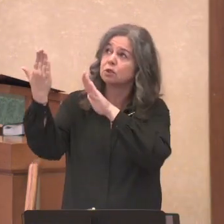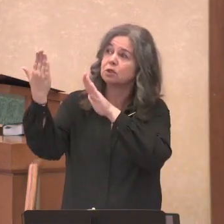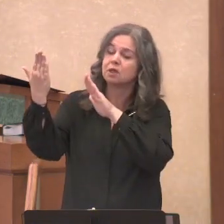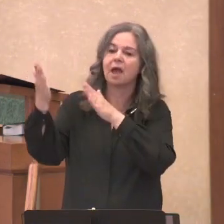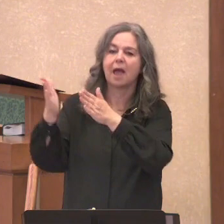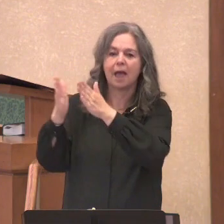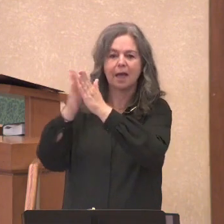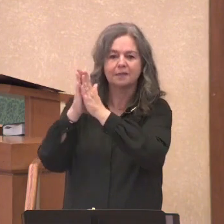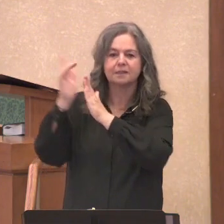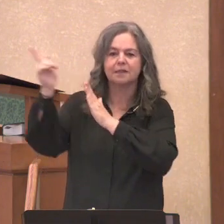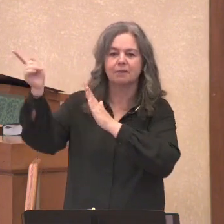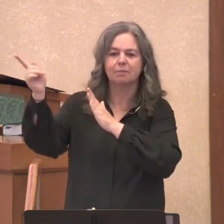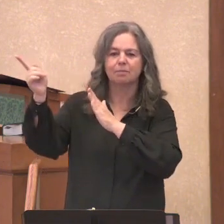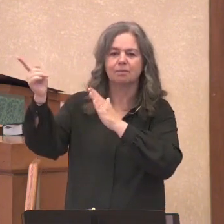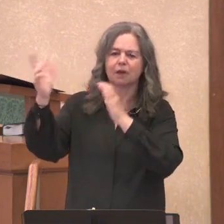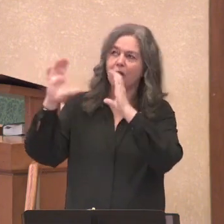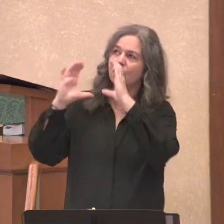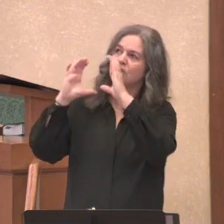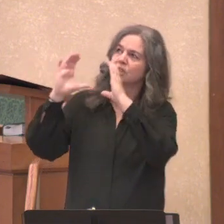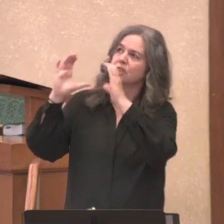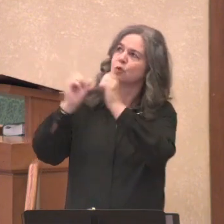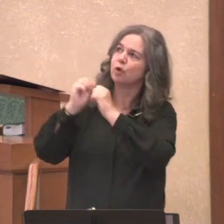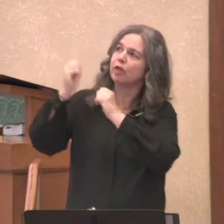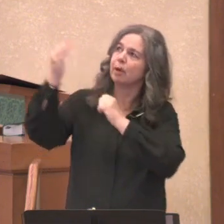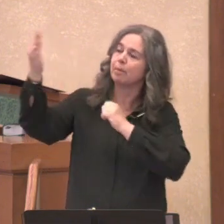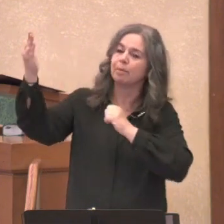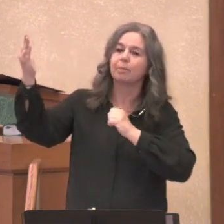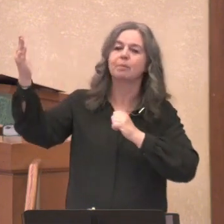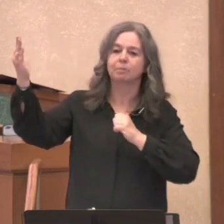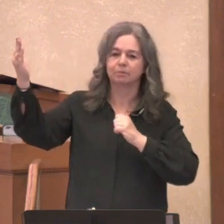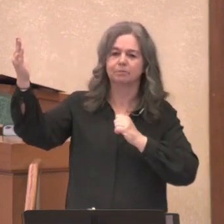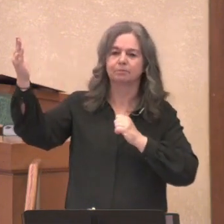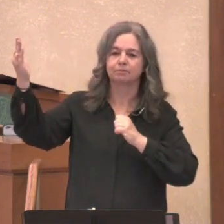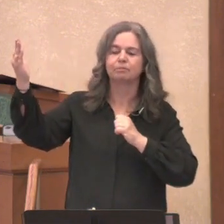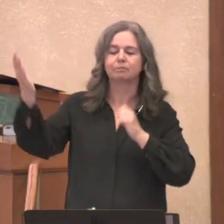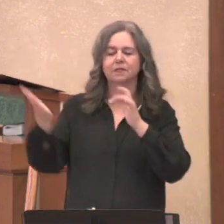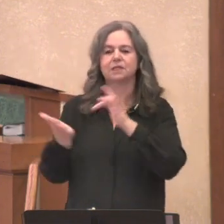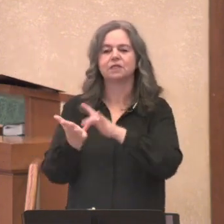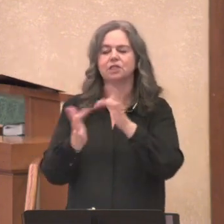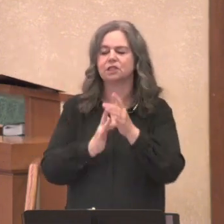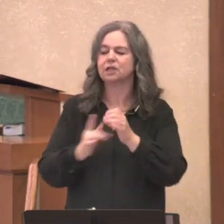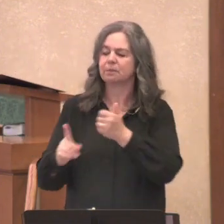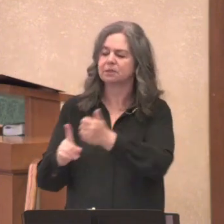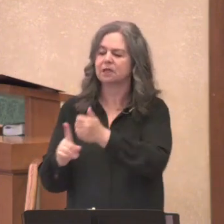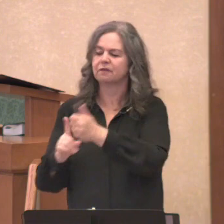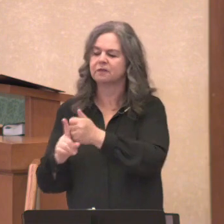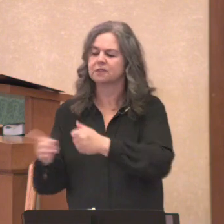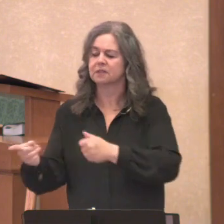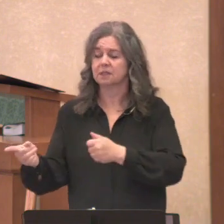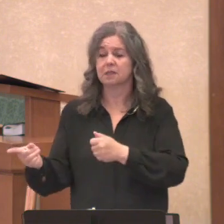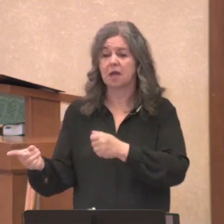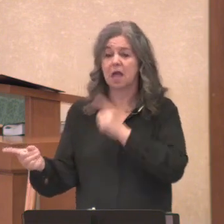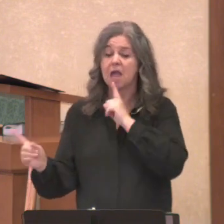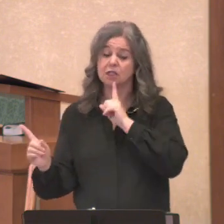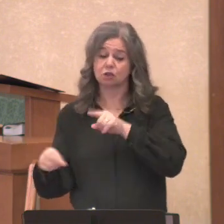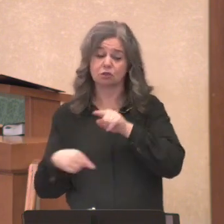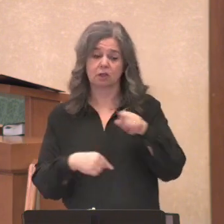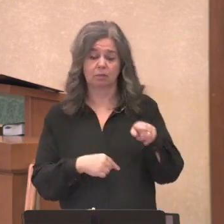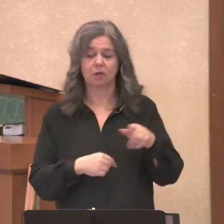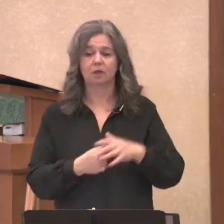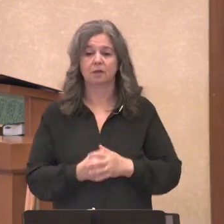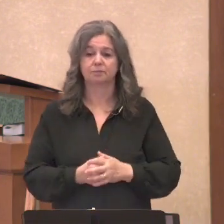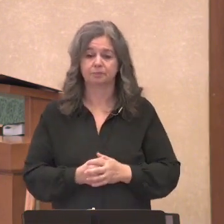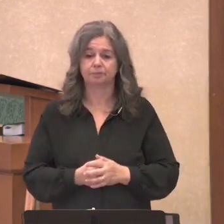be in conversation with Jesus. Well, Jesus answers Nicodemus' question and